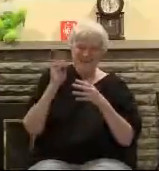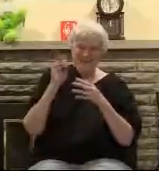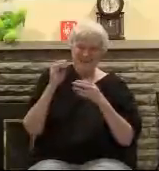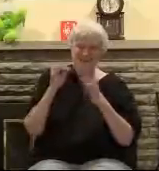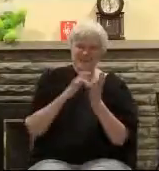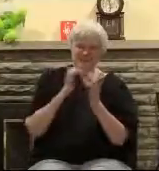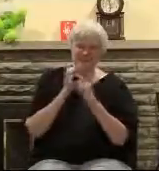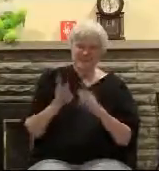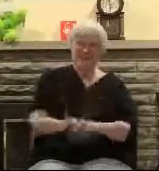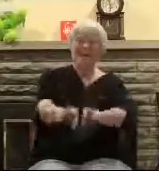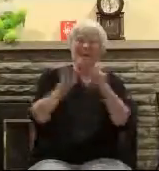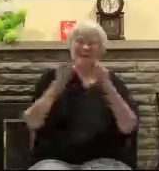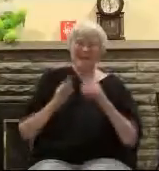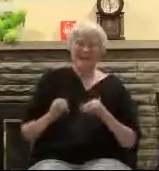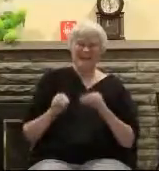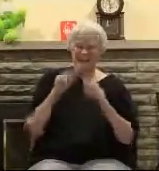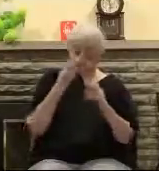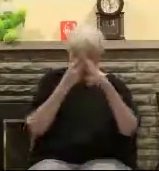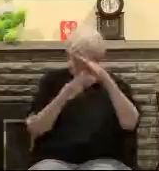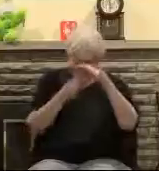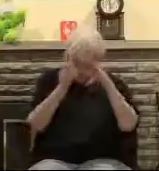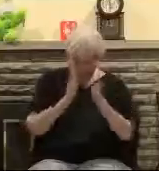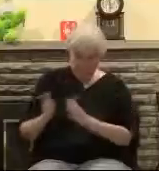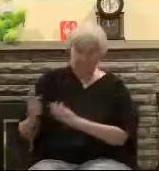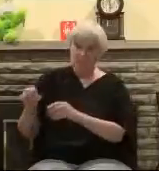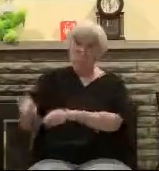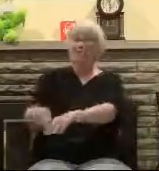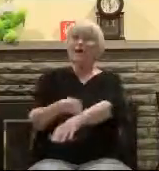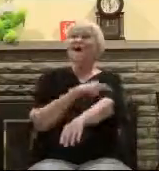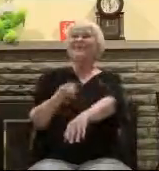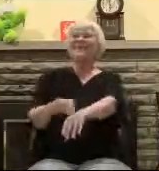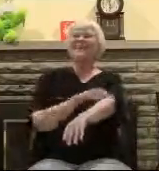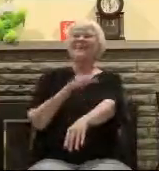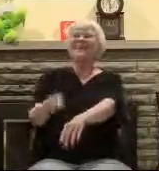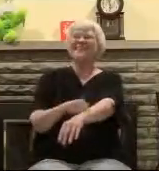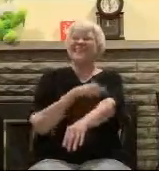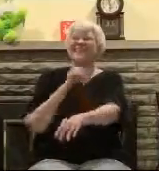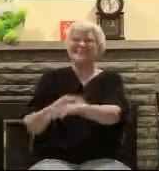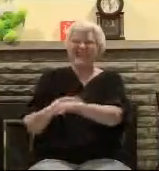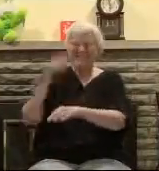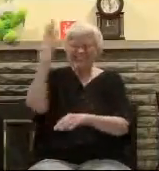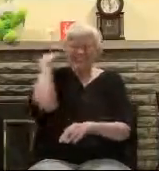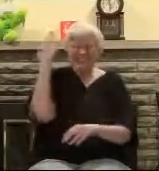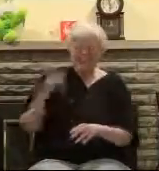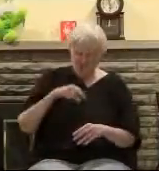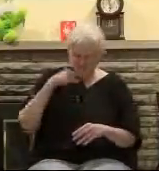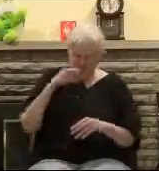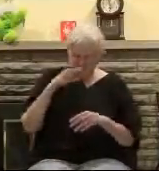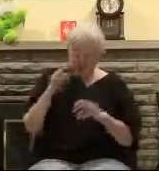He rose from the dead and the prophets said he would. Amen. Thousands of years before he lived.